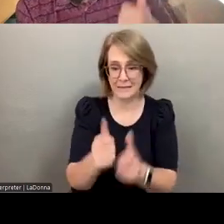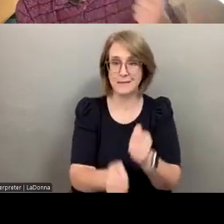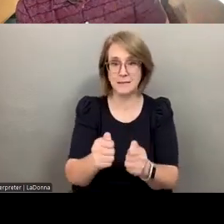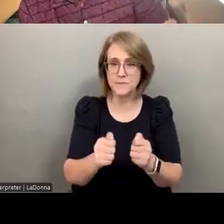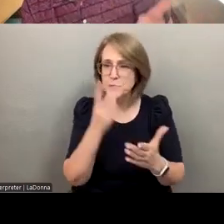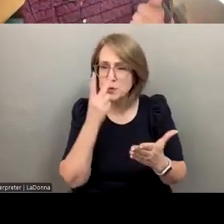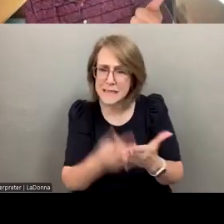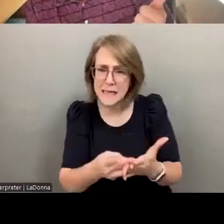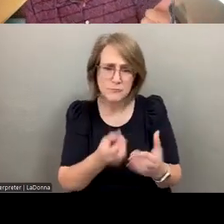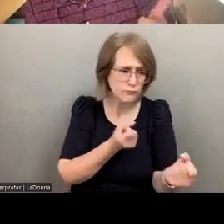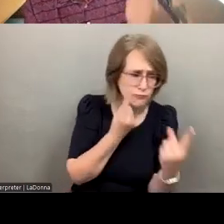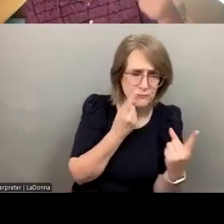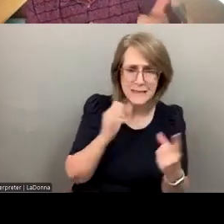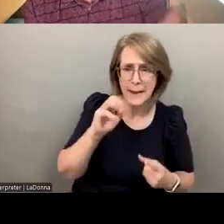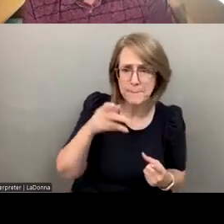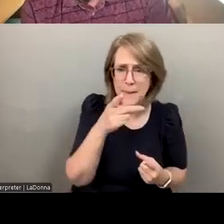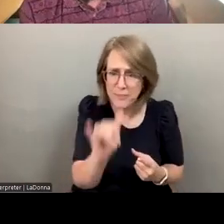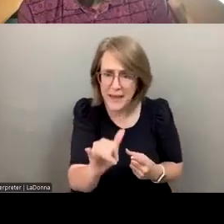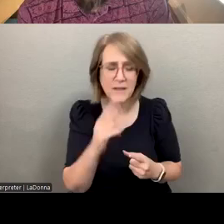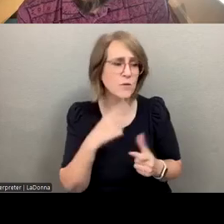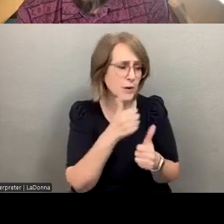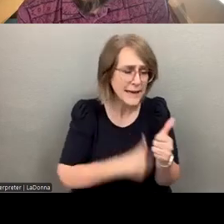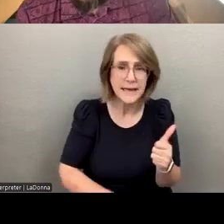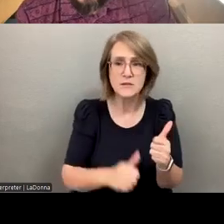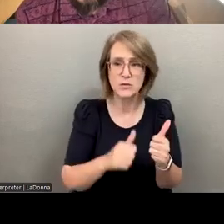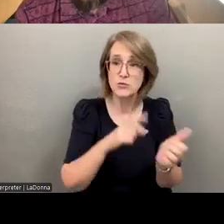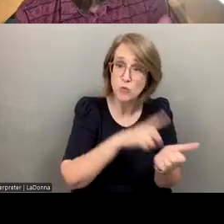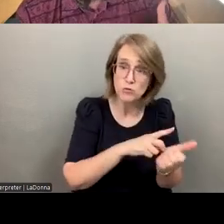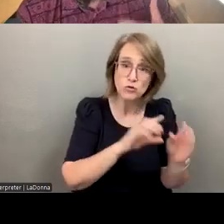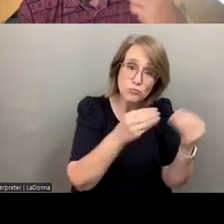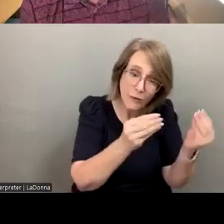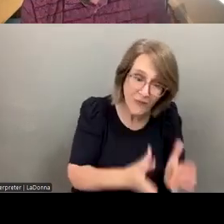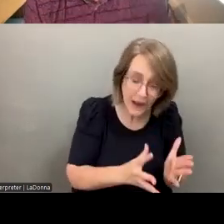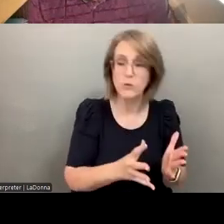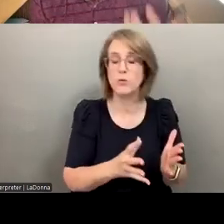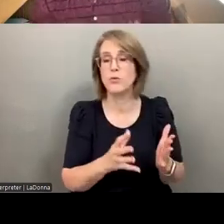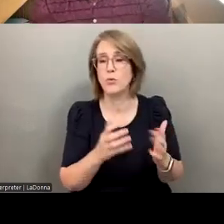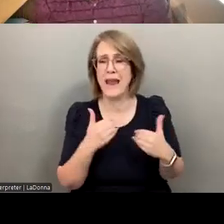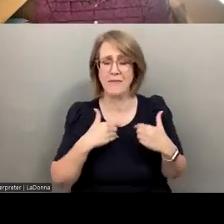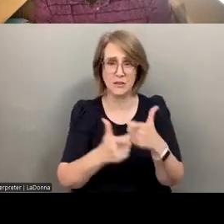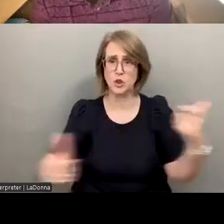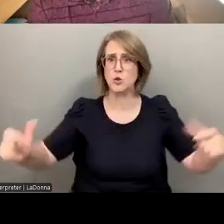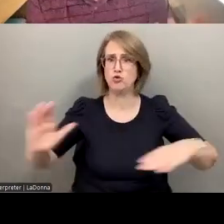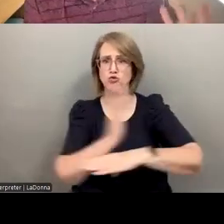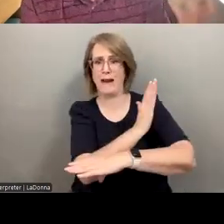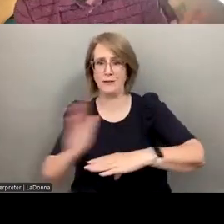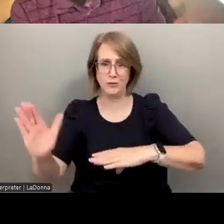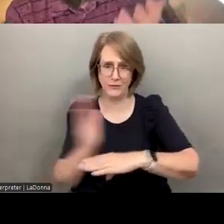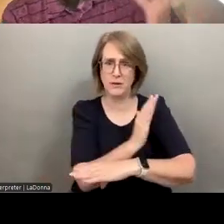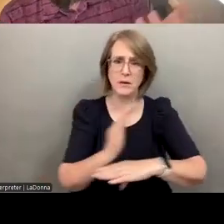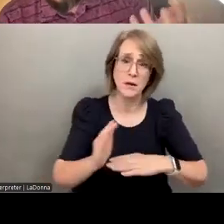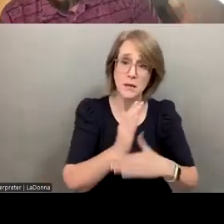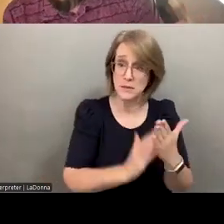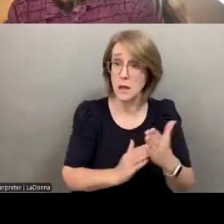of these providers in these conversations. Each dot here is a provider, right? And so we've got this huge range of empathy, where we've got